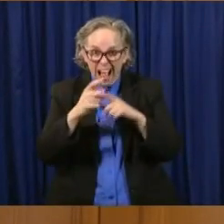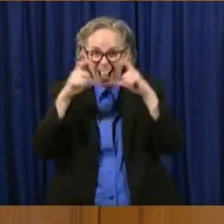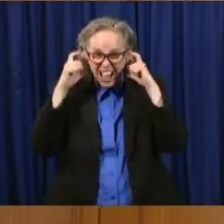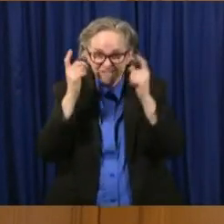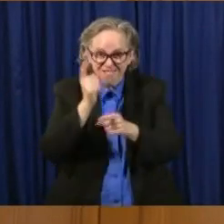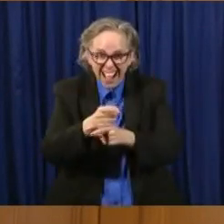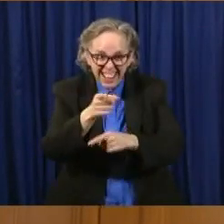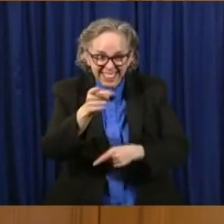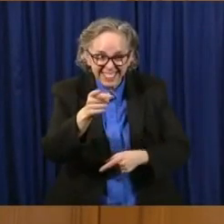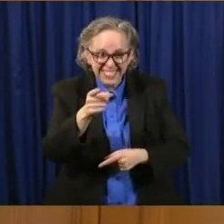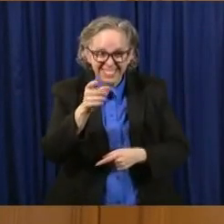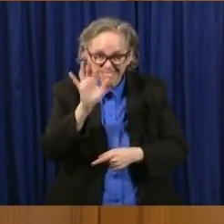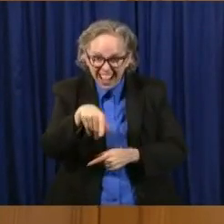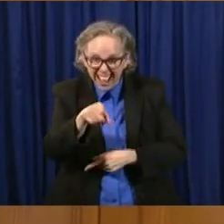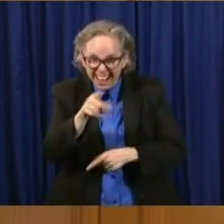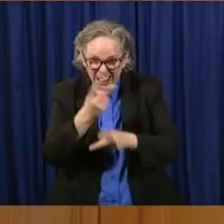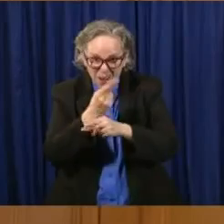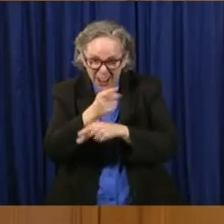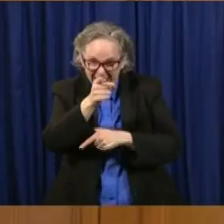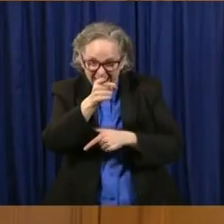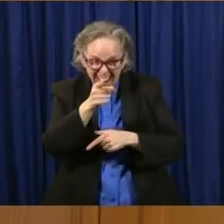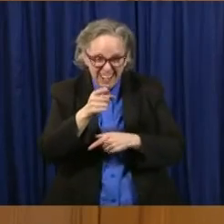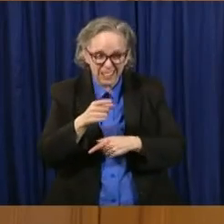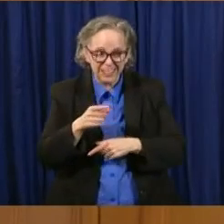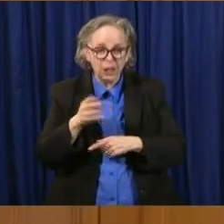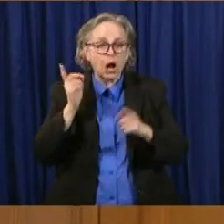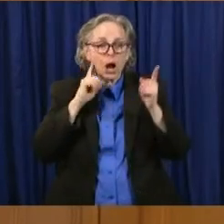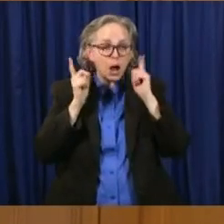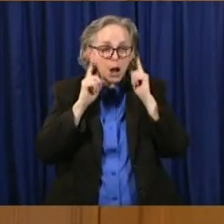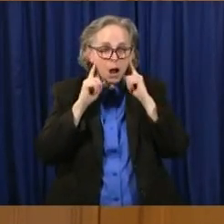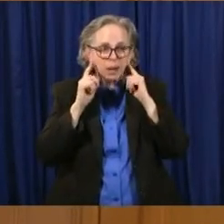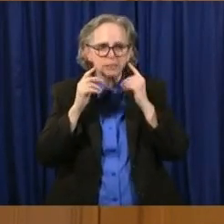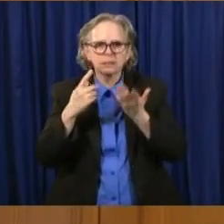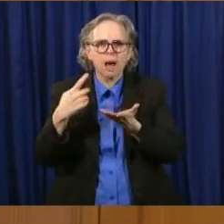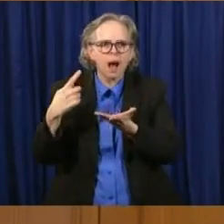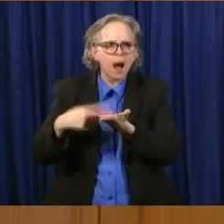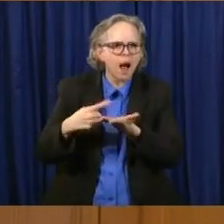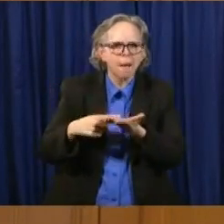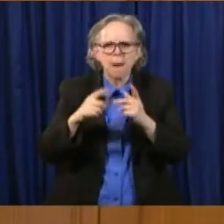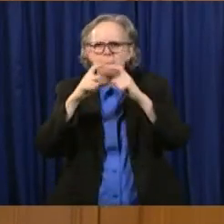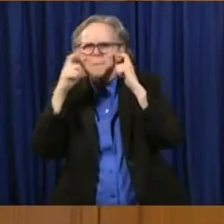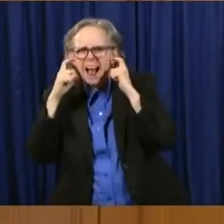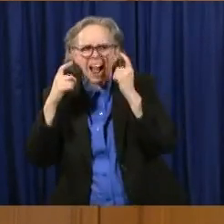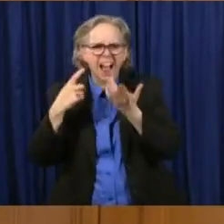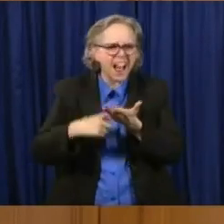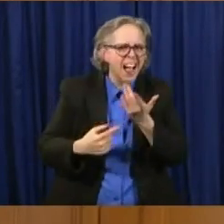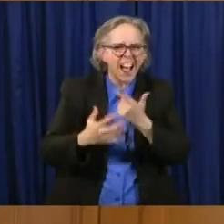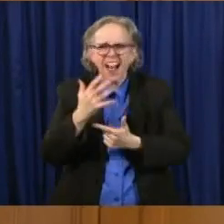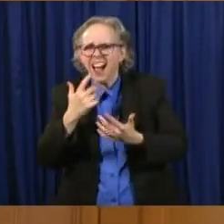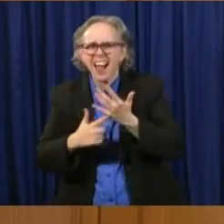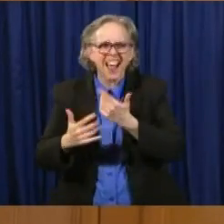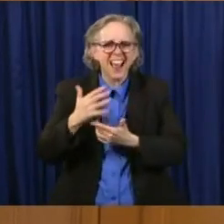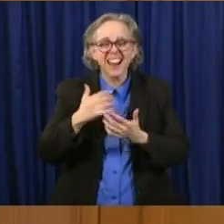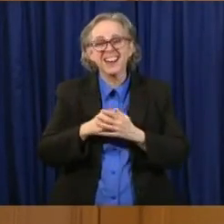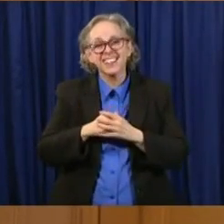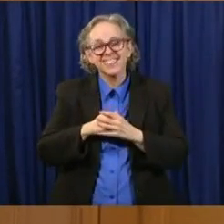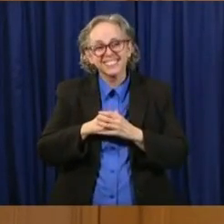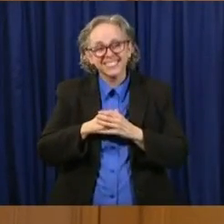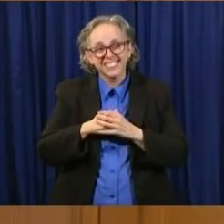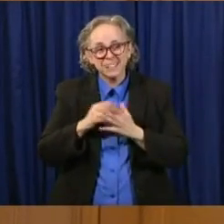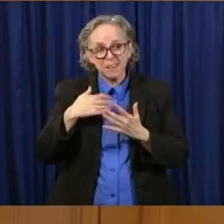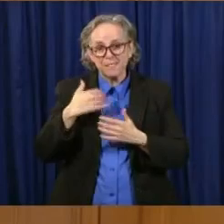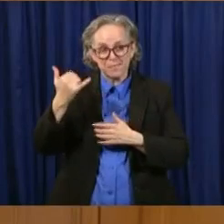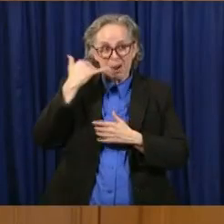um, talking about this mask. Um, it was just, I, I do have my phone today, and someone just texted that, um,